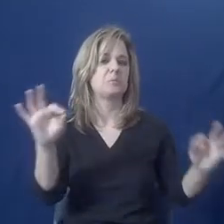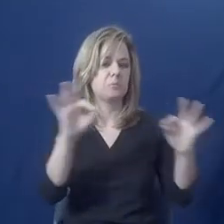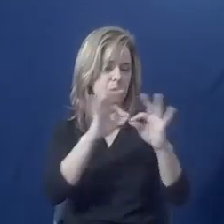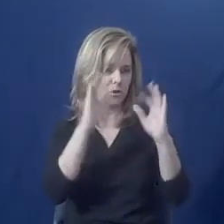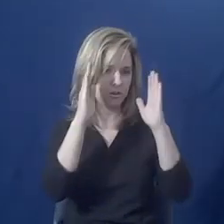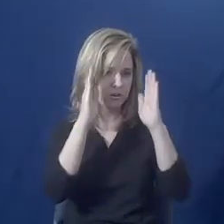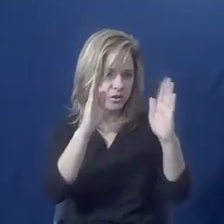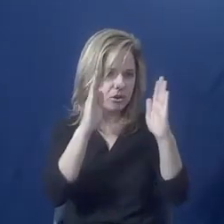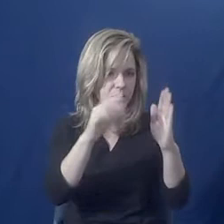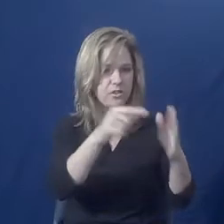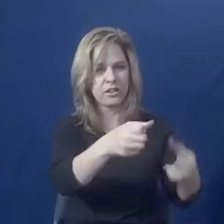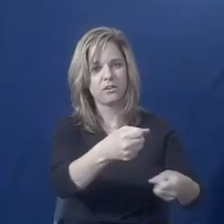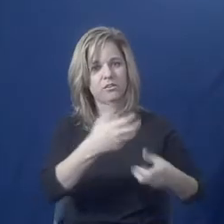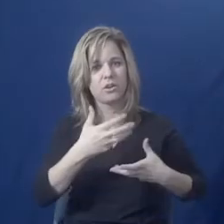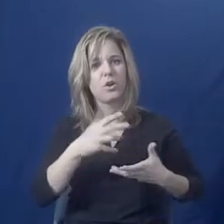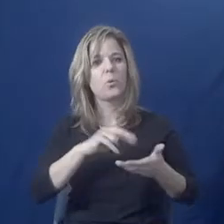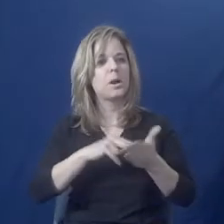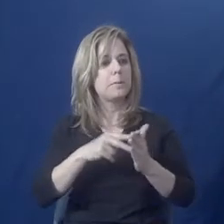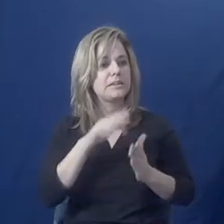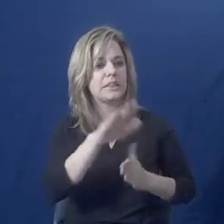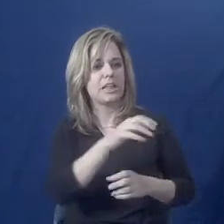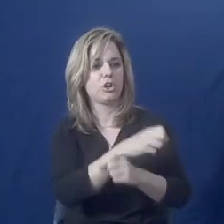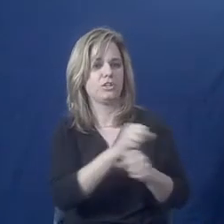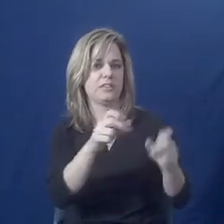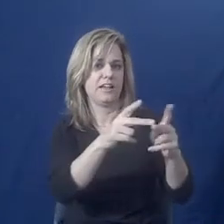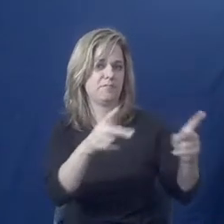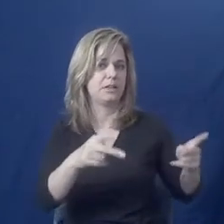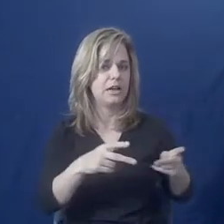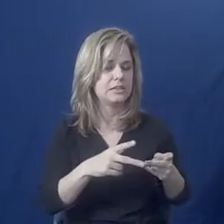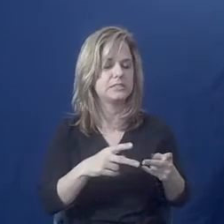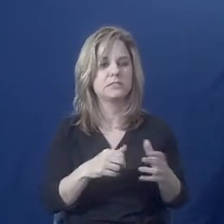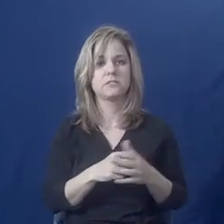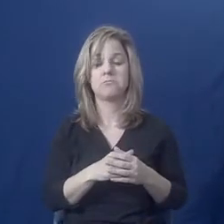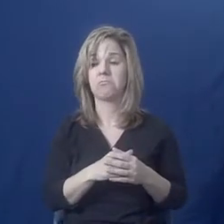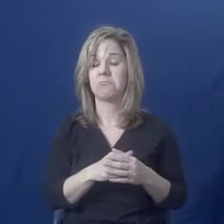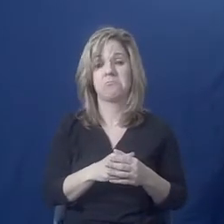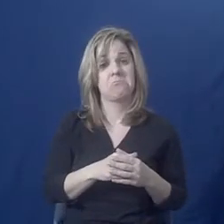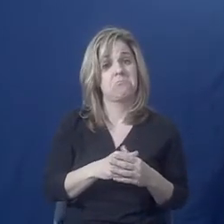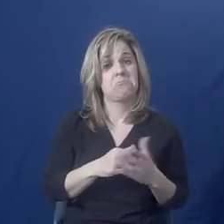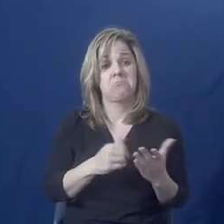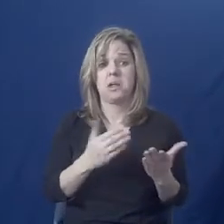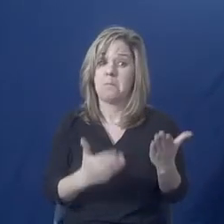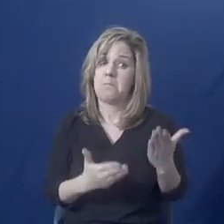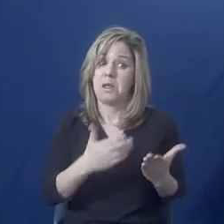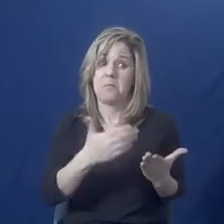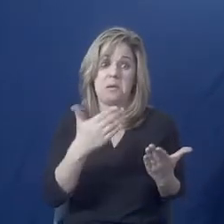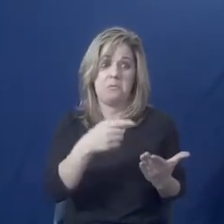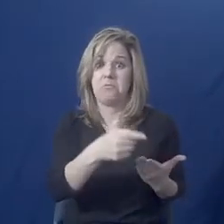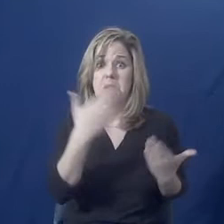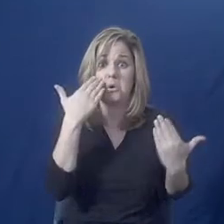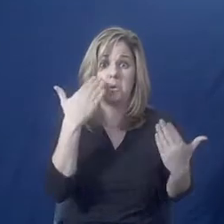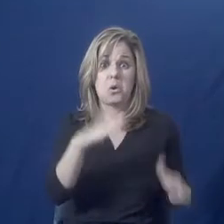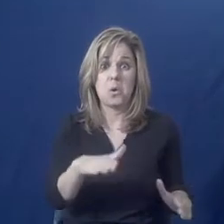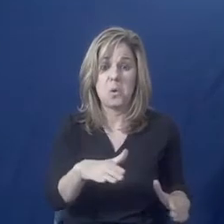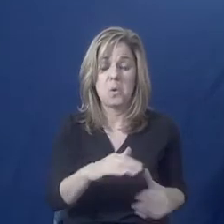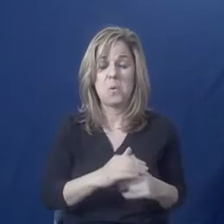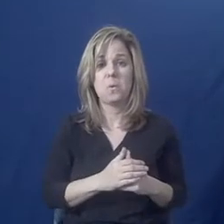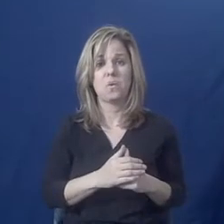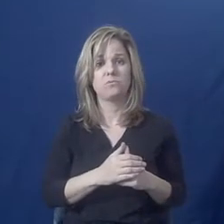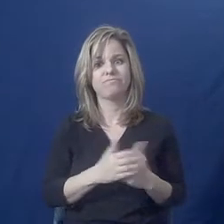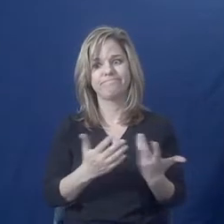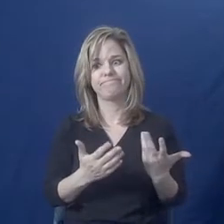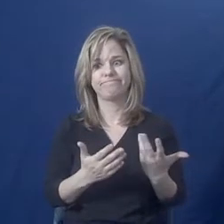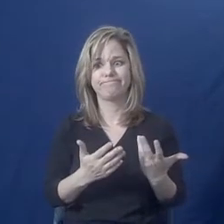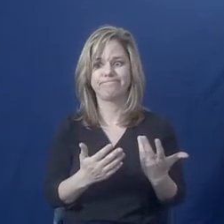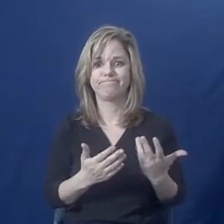what is a safe place for them. They may have trouble answering that question because depending